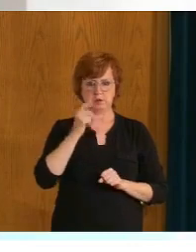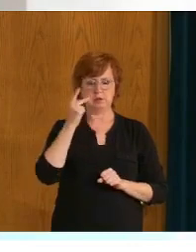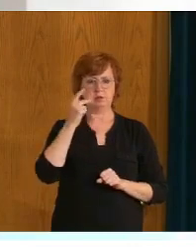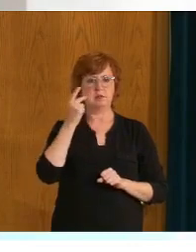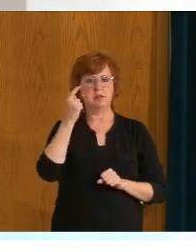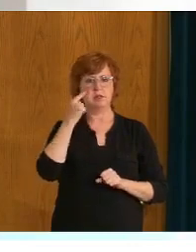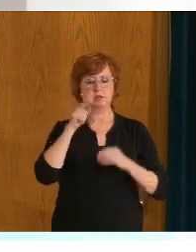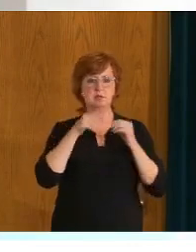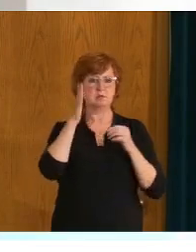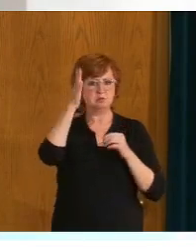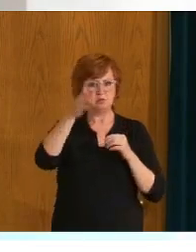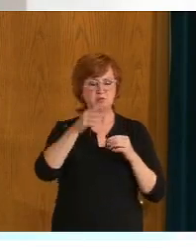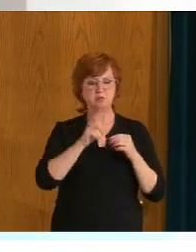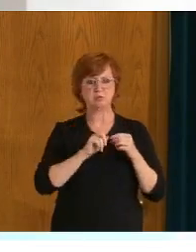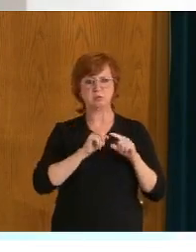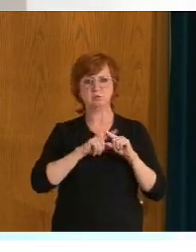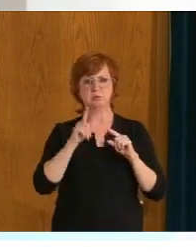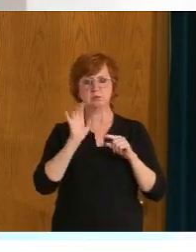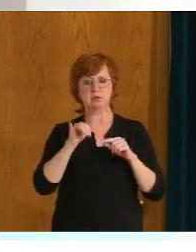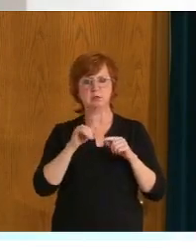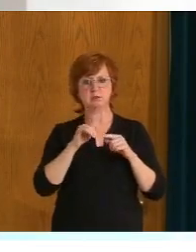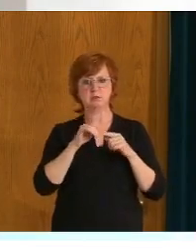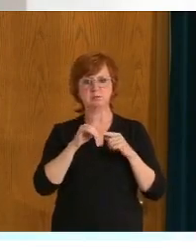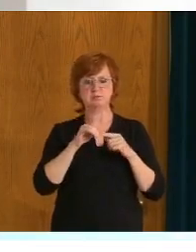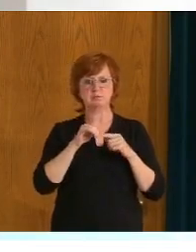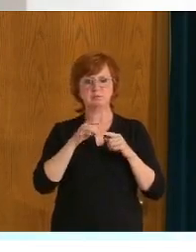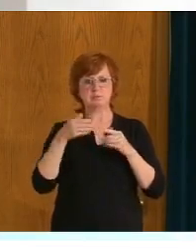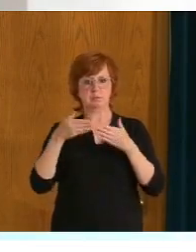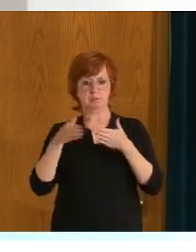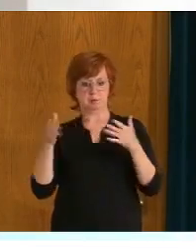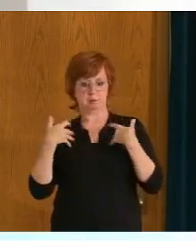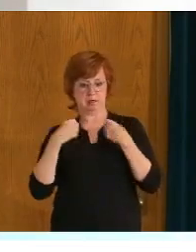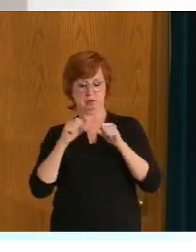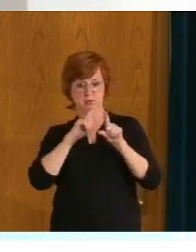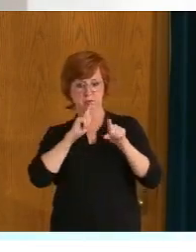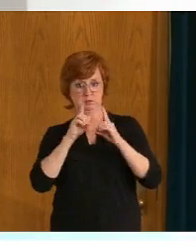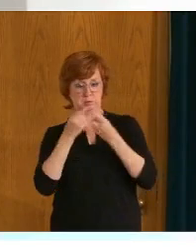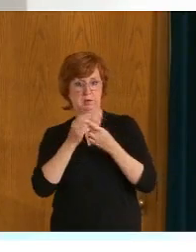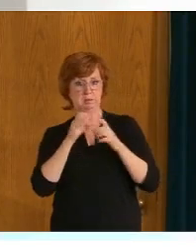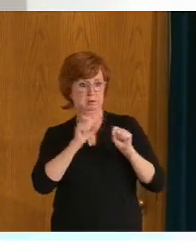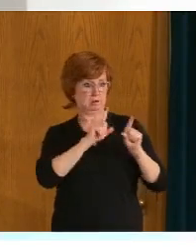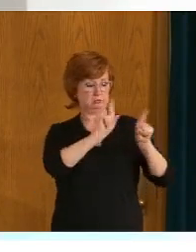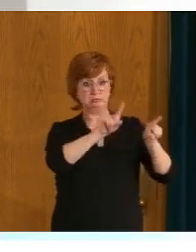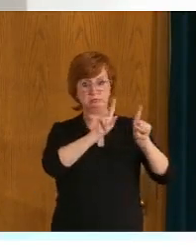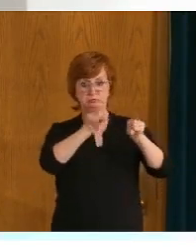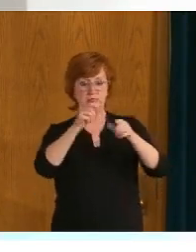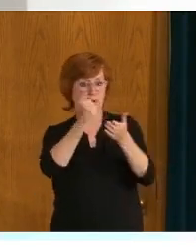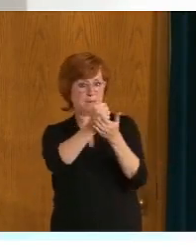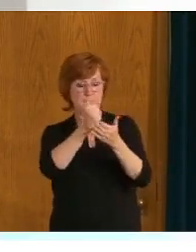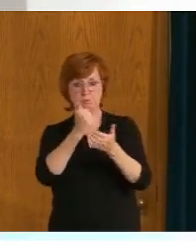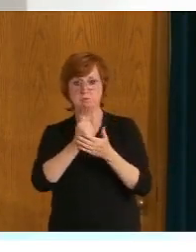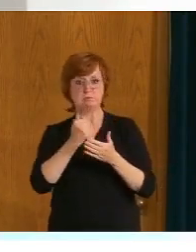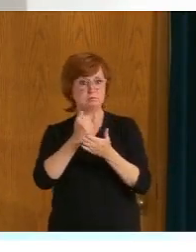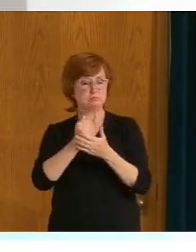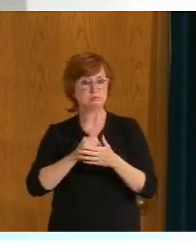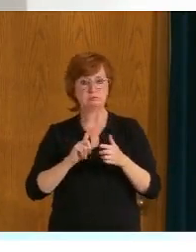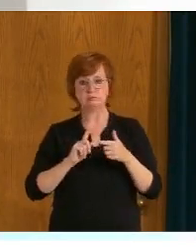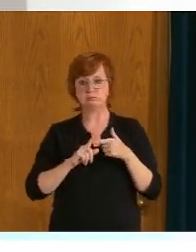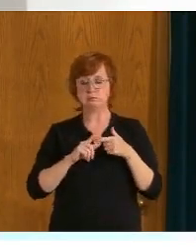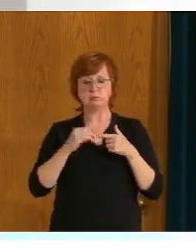respond to COVID-19 cases and outbreaks. Just like we do with any other endemic vaccine preventable illness,